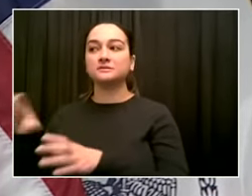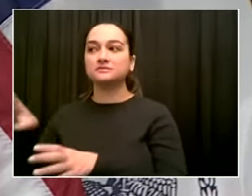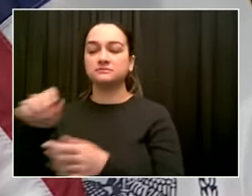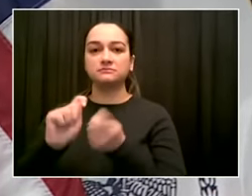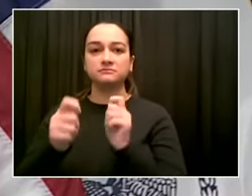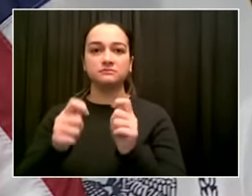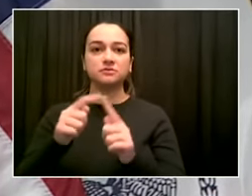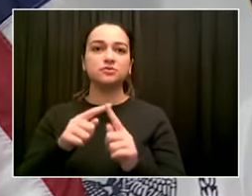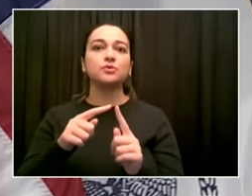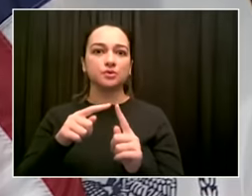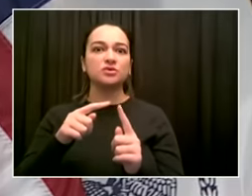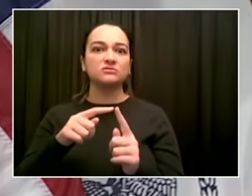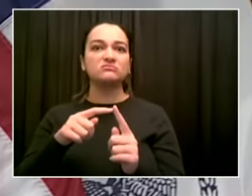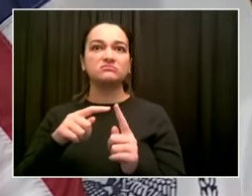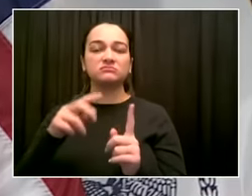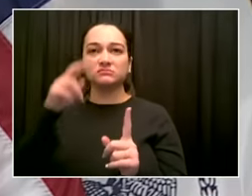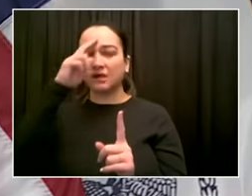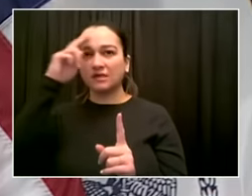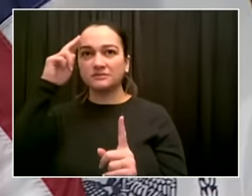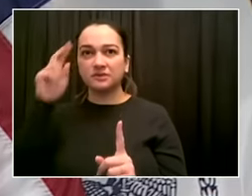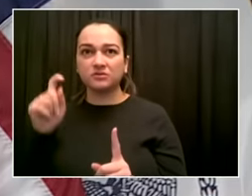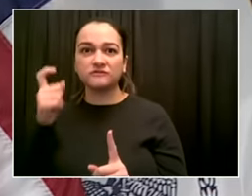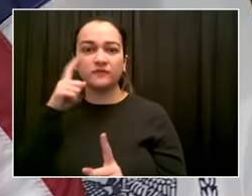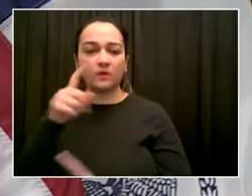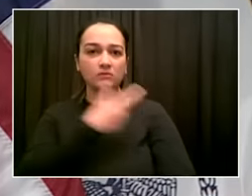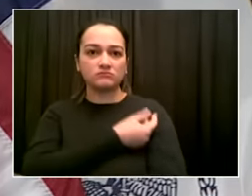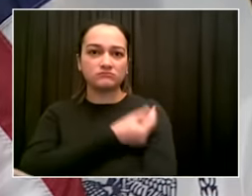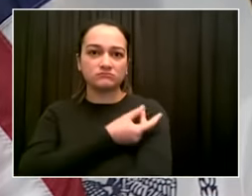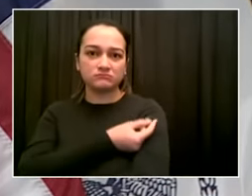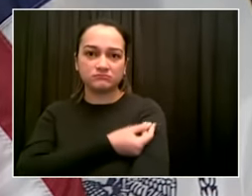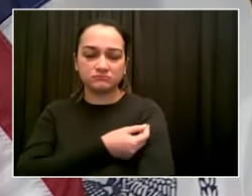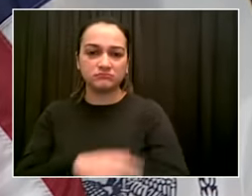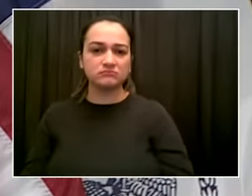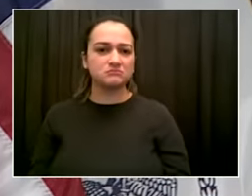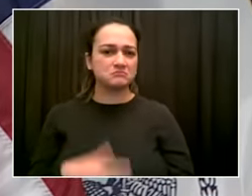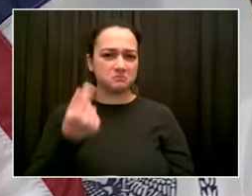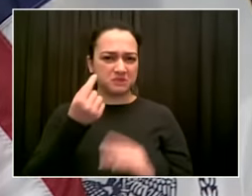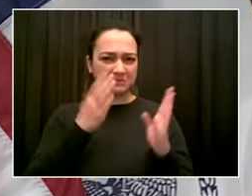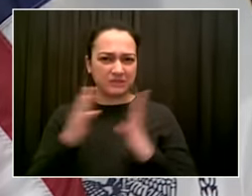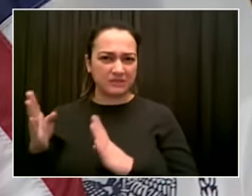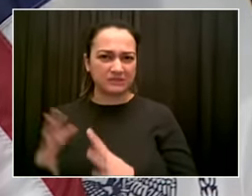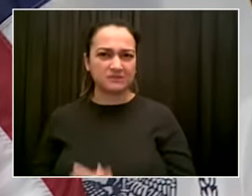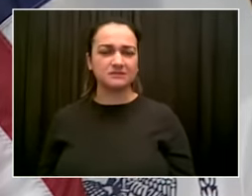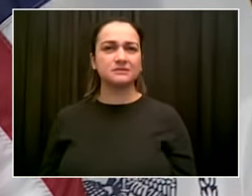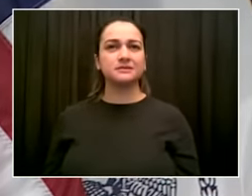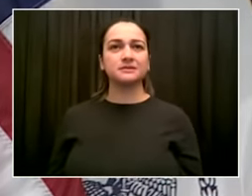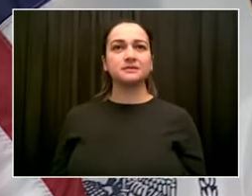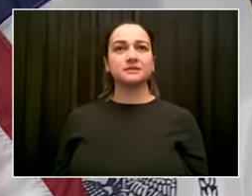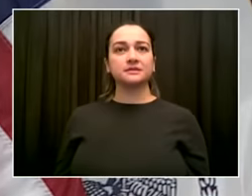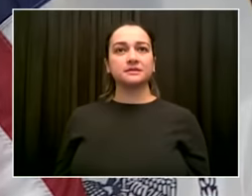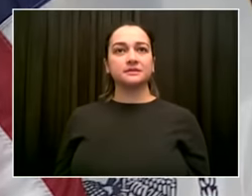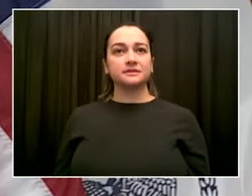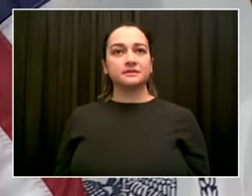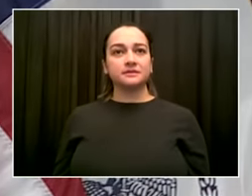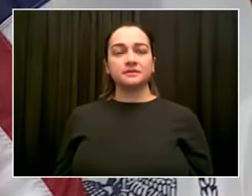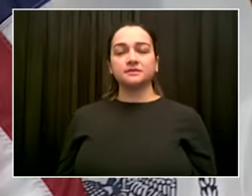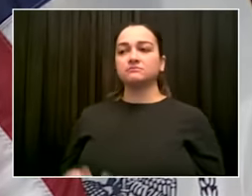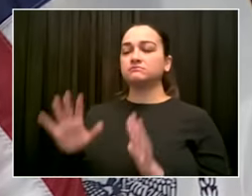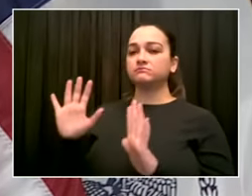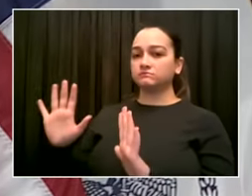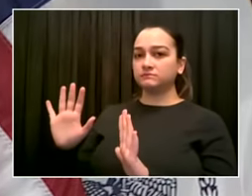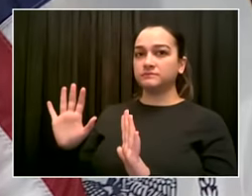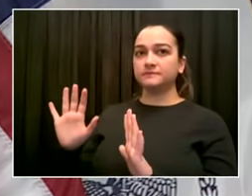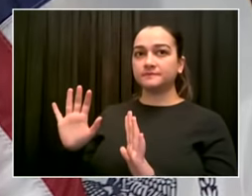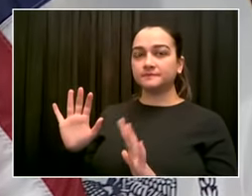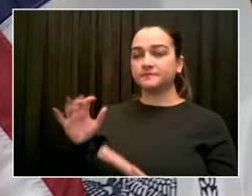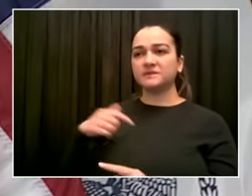David, I am 110% opposed to that state plan to take away health care services from the people of the Rockways.